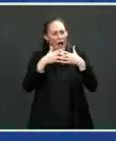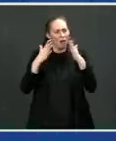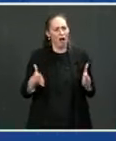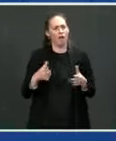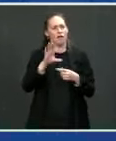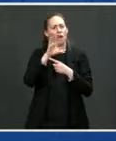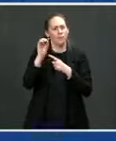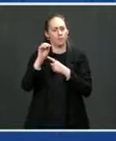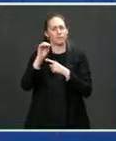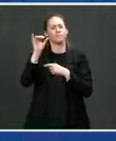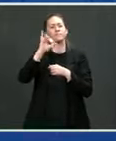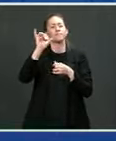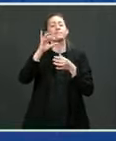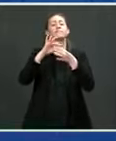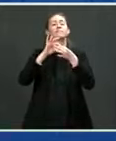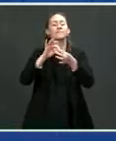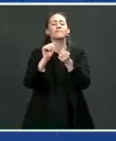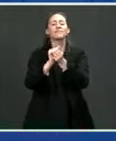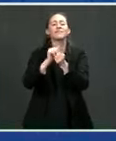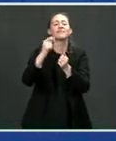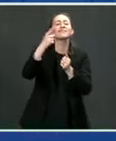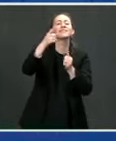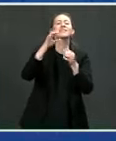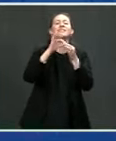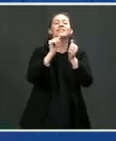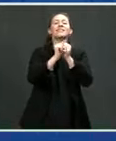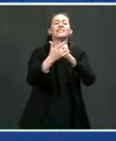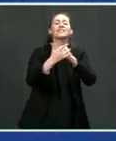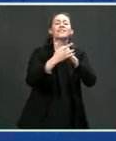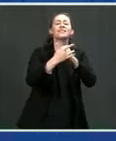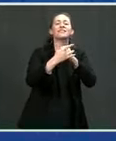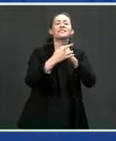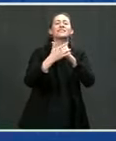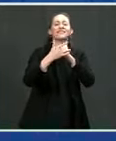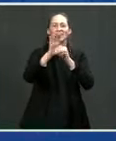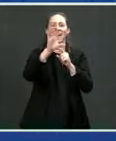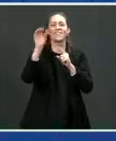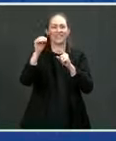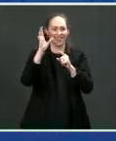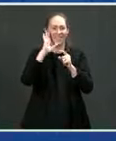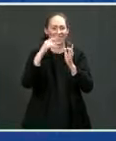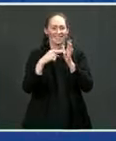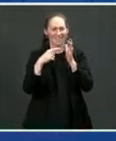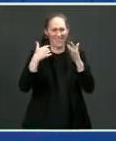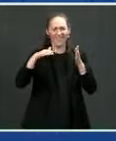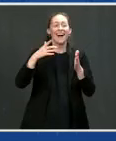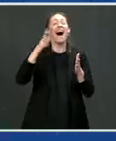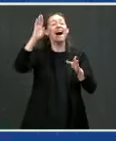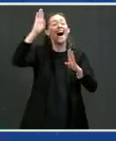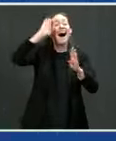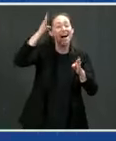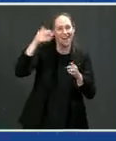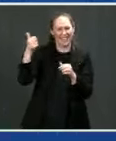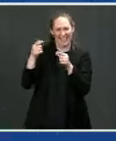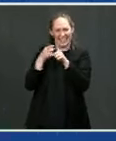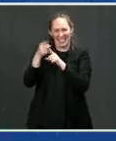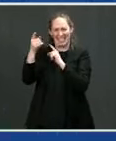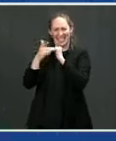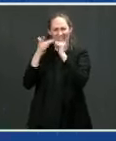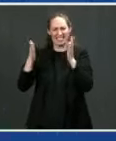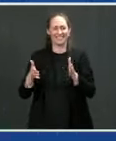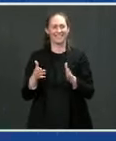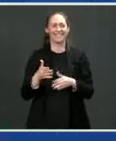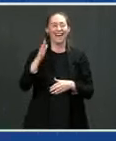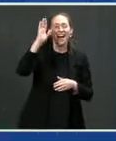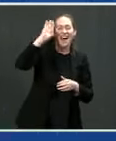technicians, who wants to walk you through a little bit of the installation process. Hey Mercedes, how are you? Good. How are you doing, Mr.